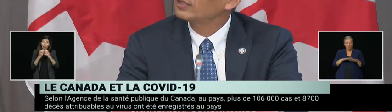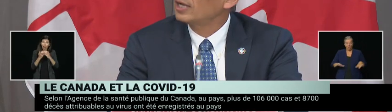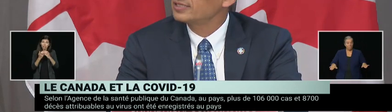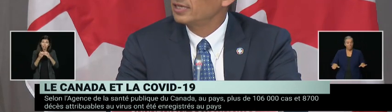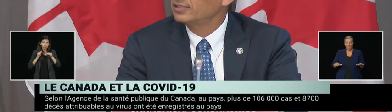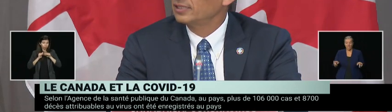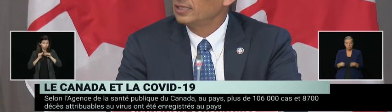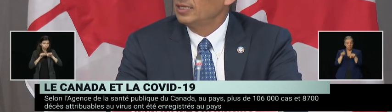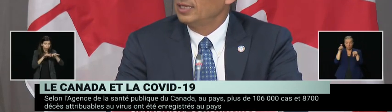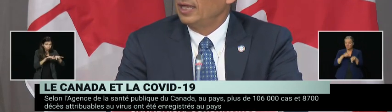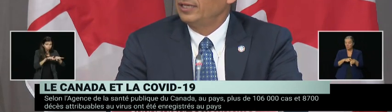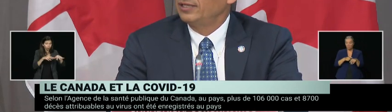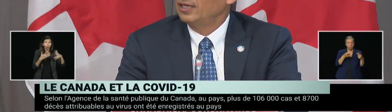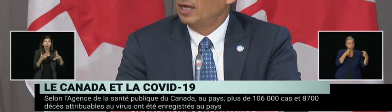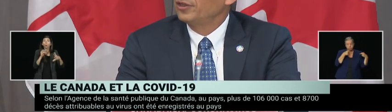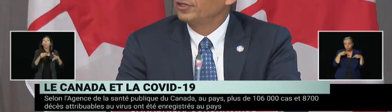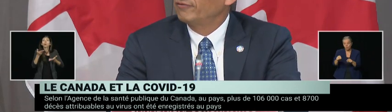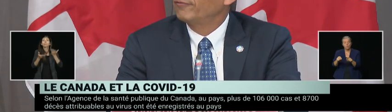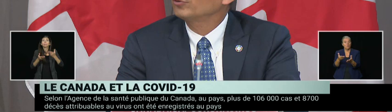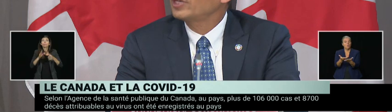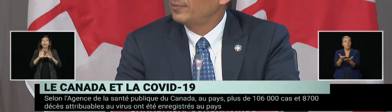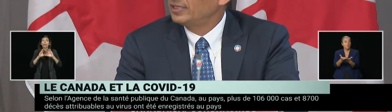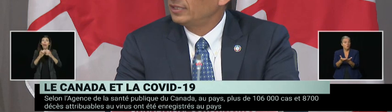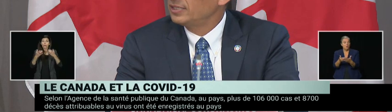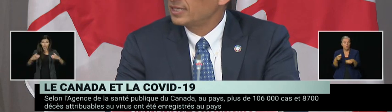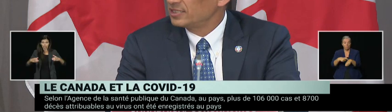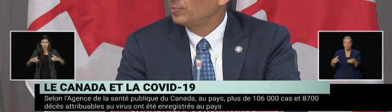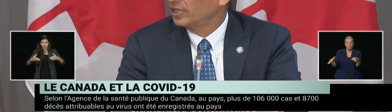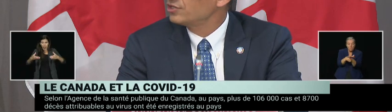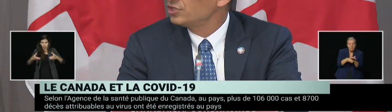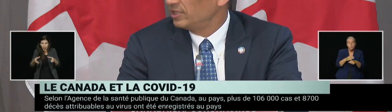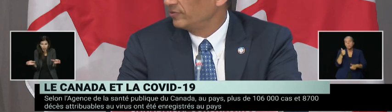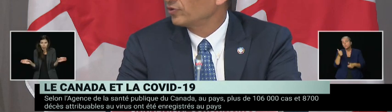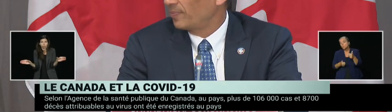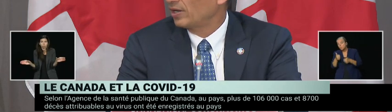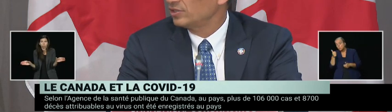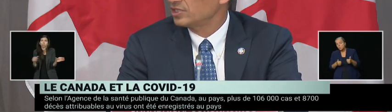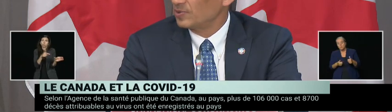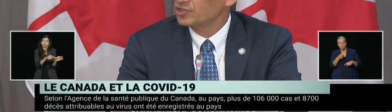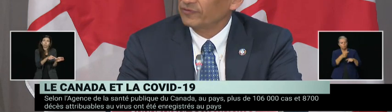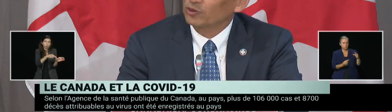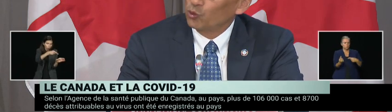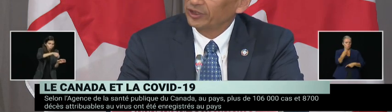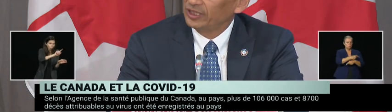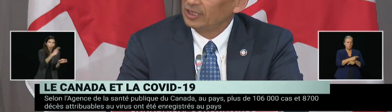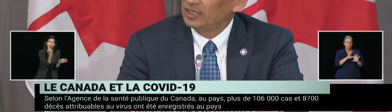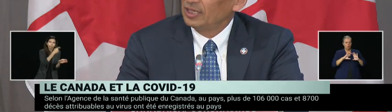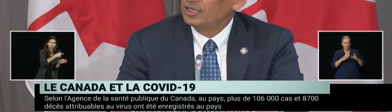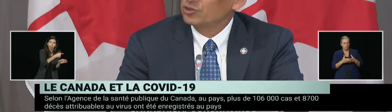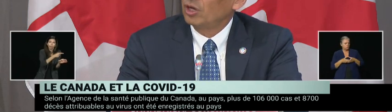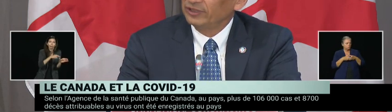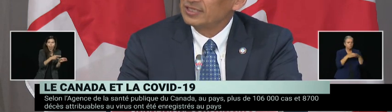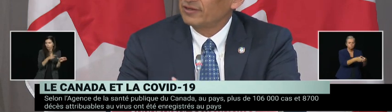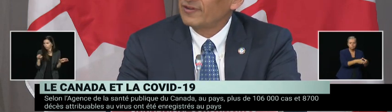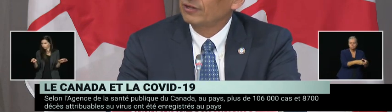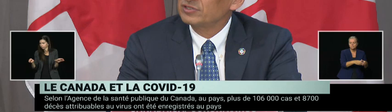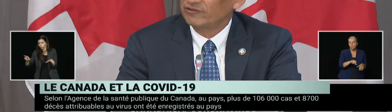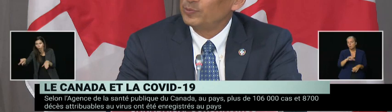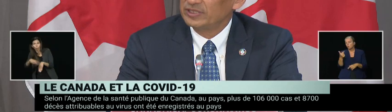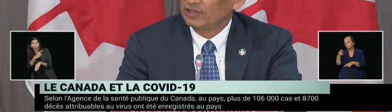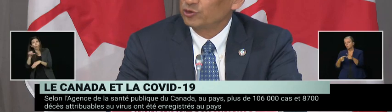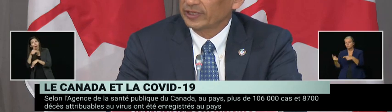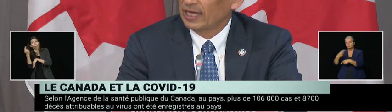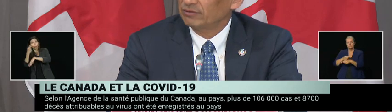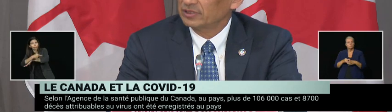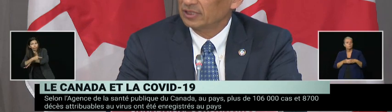We recognize that anything other than full-time attendance has implications even for the parents, especially if they're working. And so all these factors